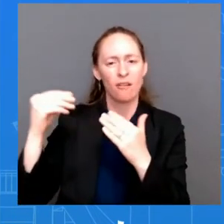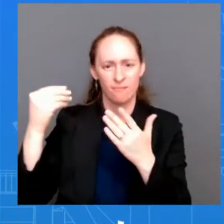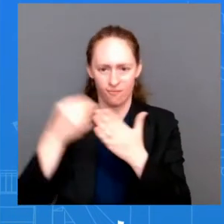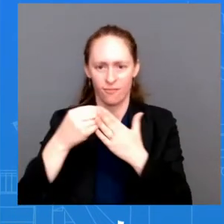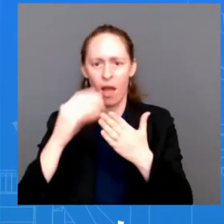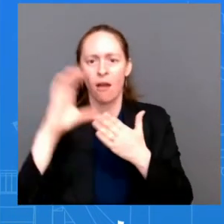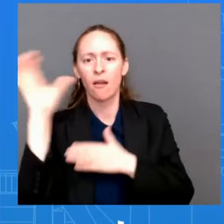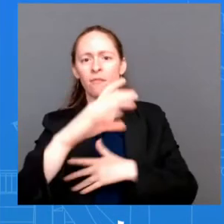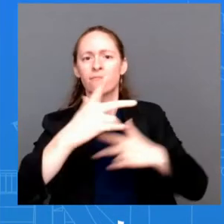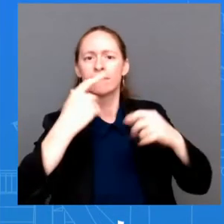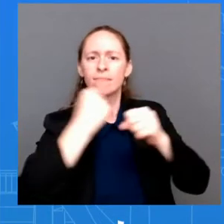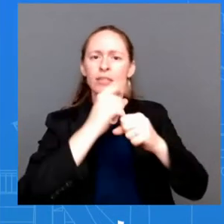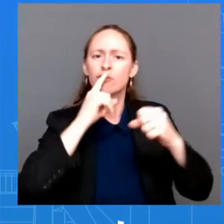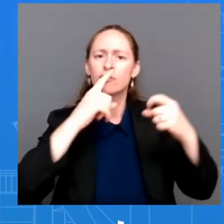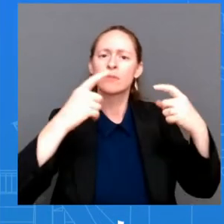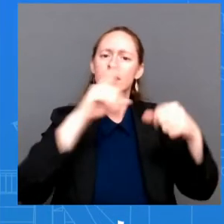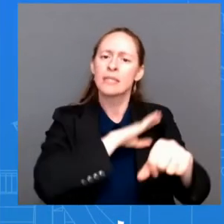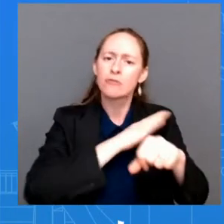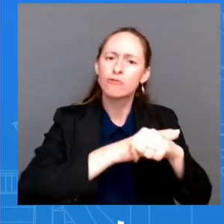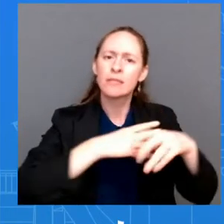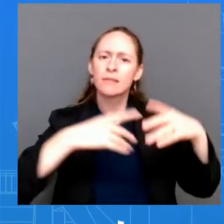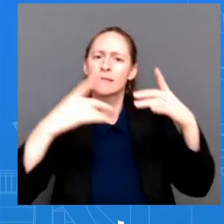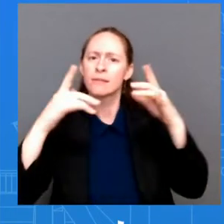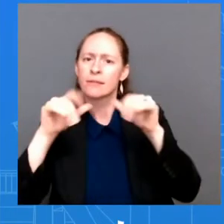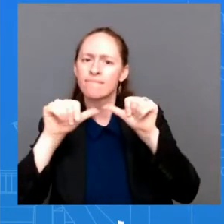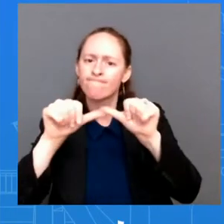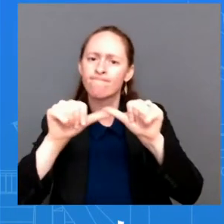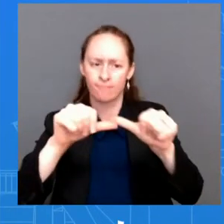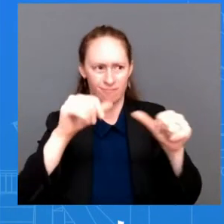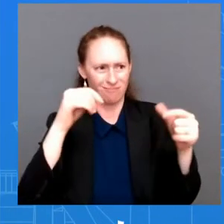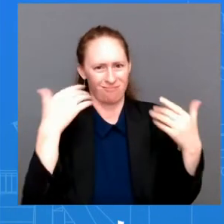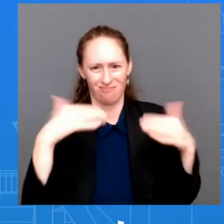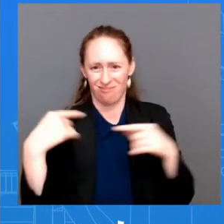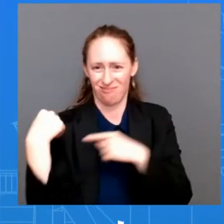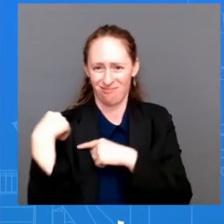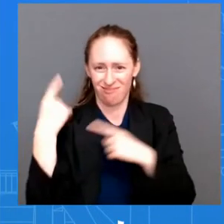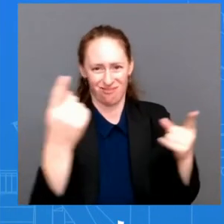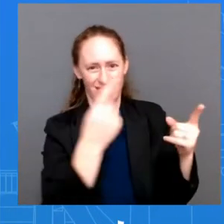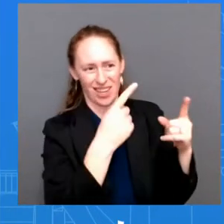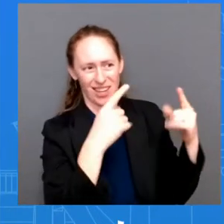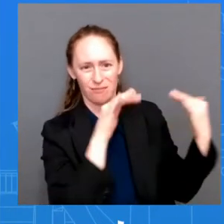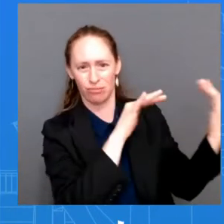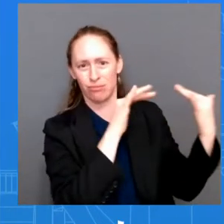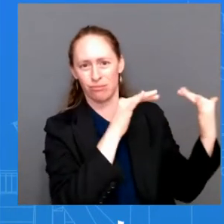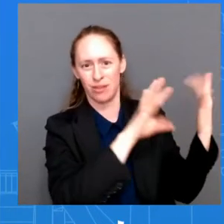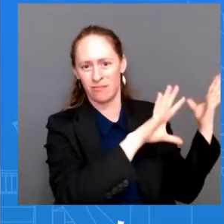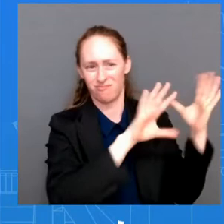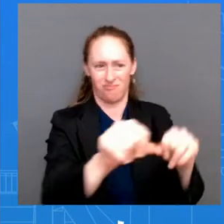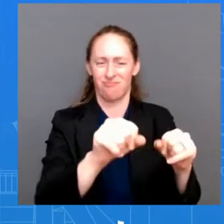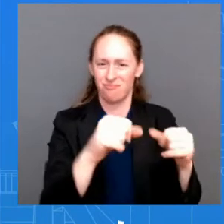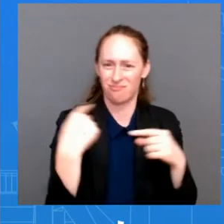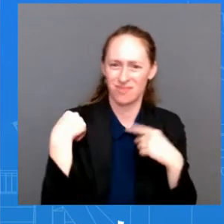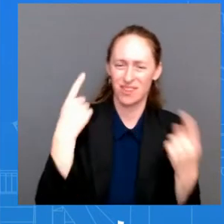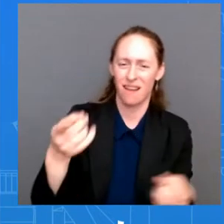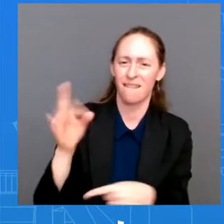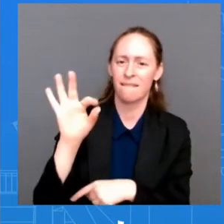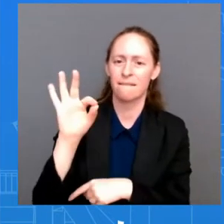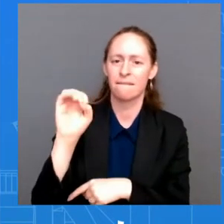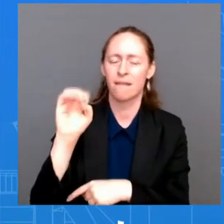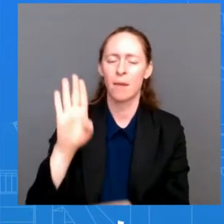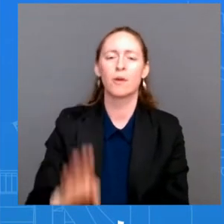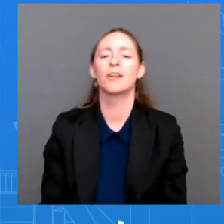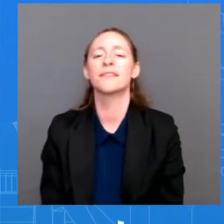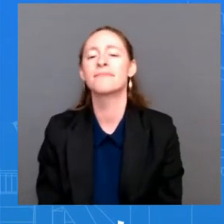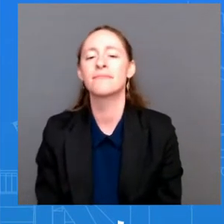the invasion began in late February. Now on Taiwan, because I know that's on everybody's mind today.